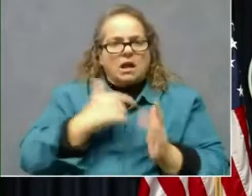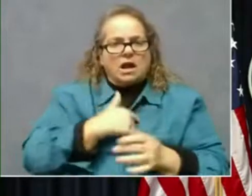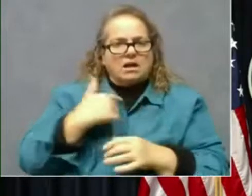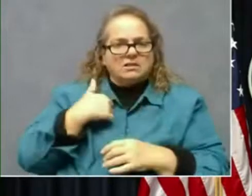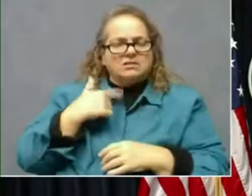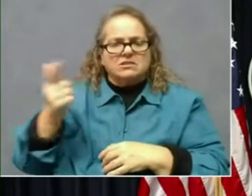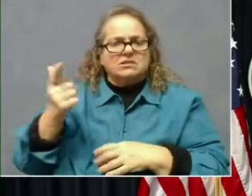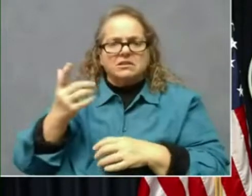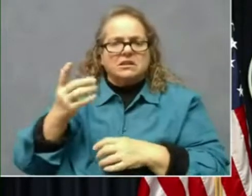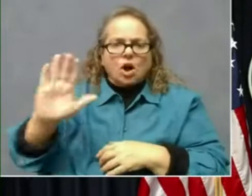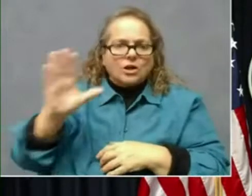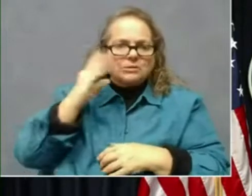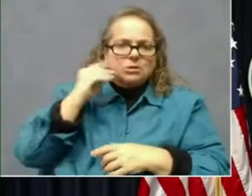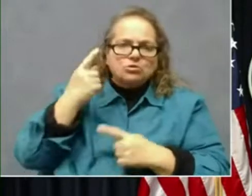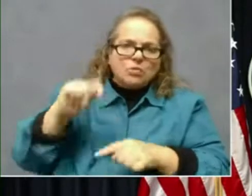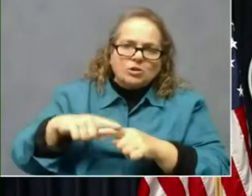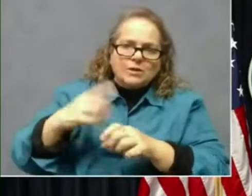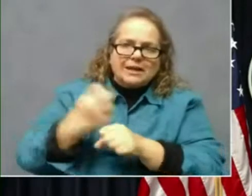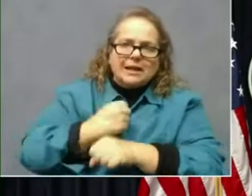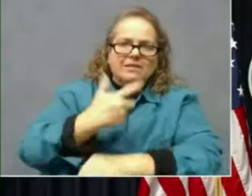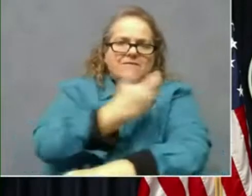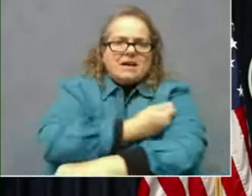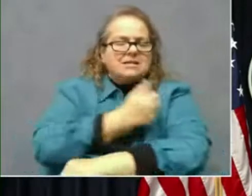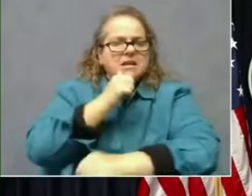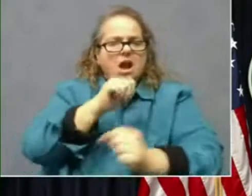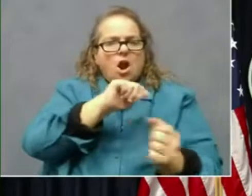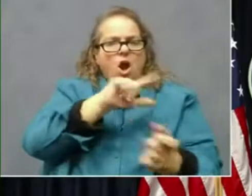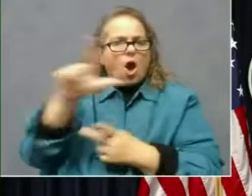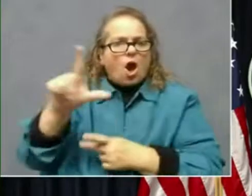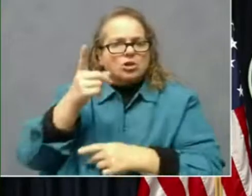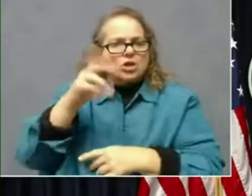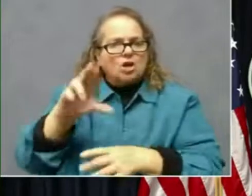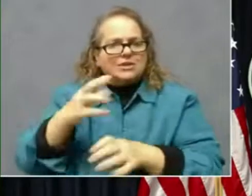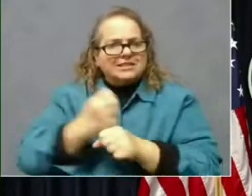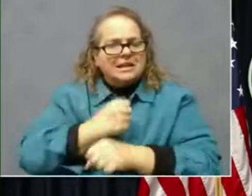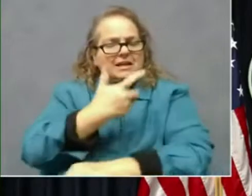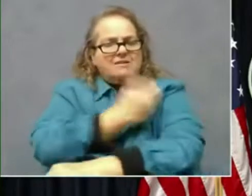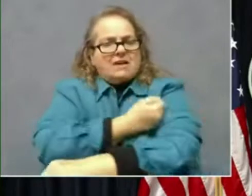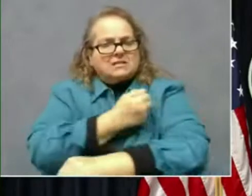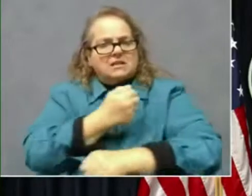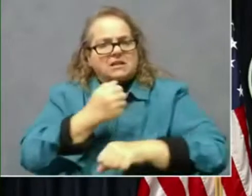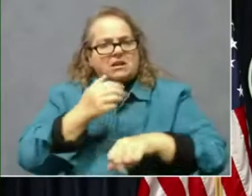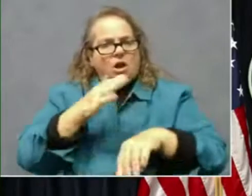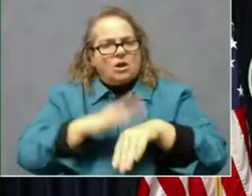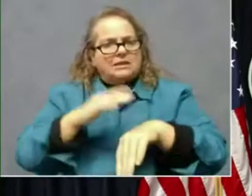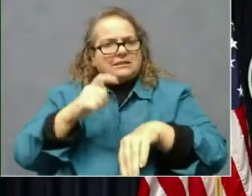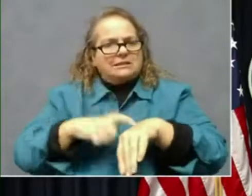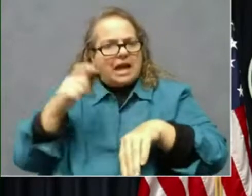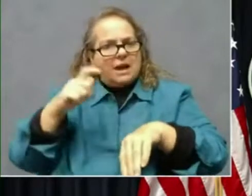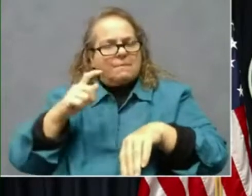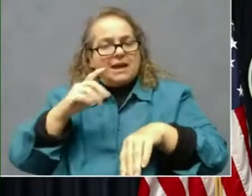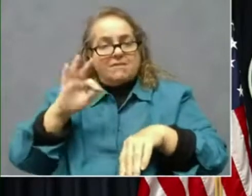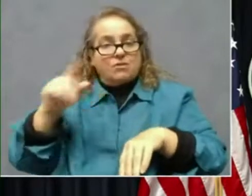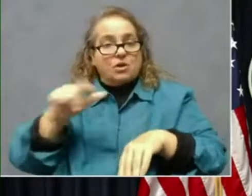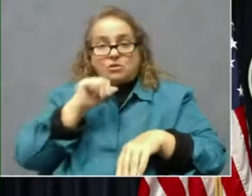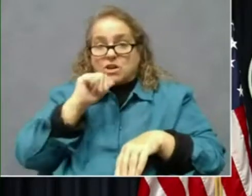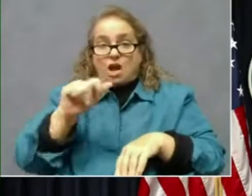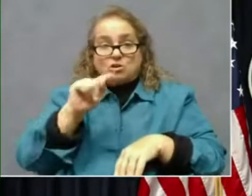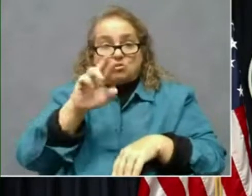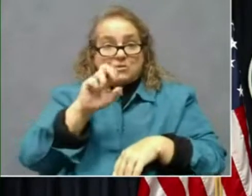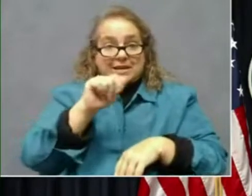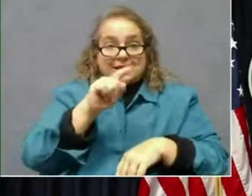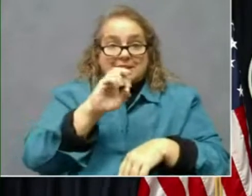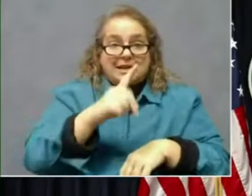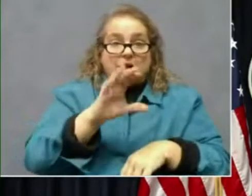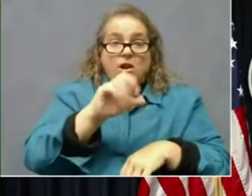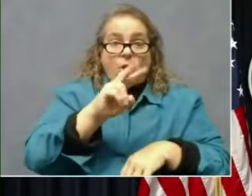get the vaccine. It seems not all physicians are getting the vaccine in a timely manner, particularly if they're not treating COVID patients regularly. Can you